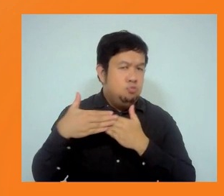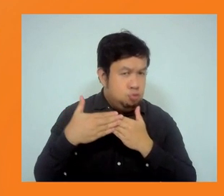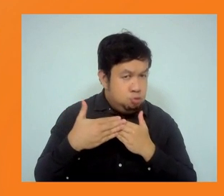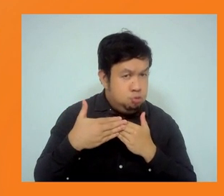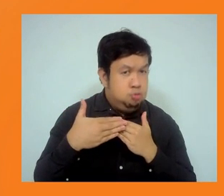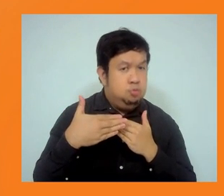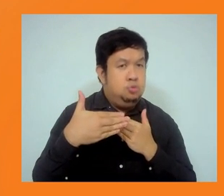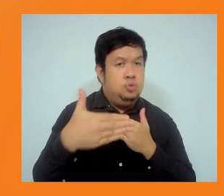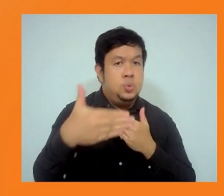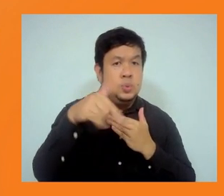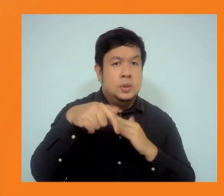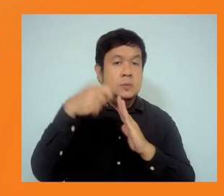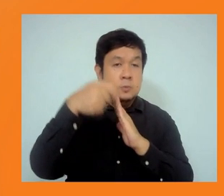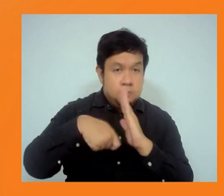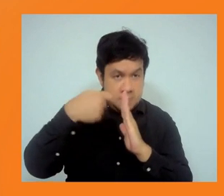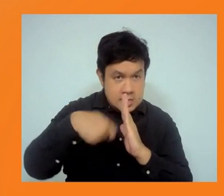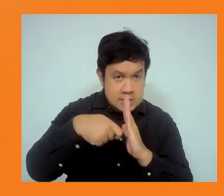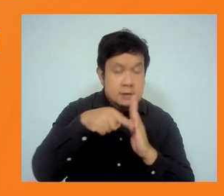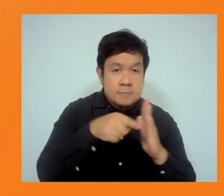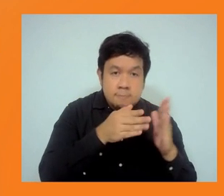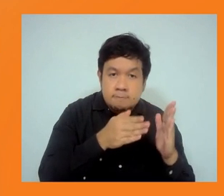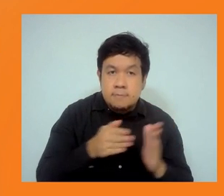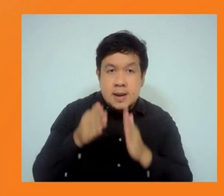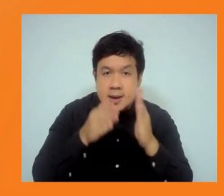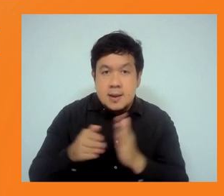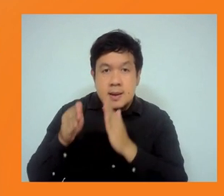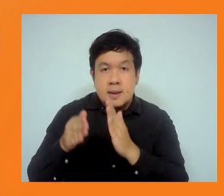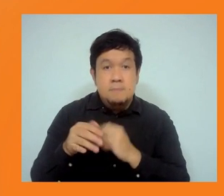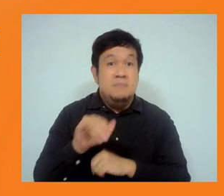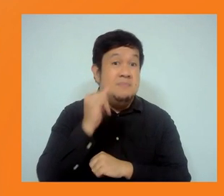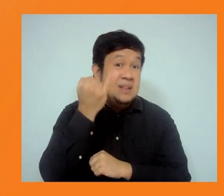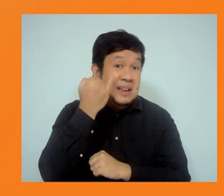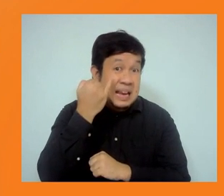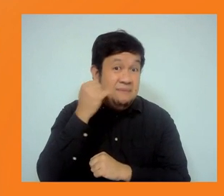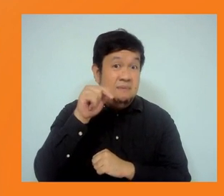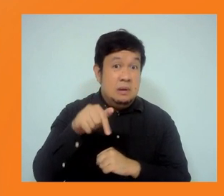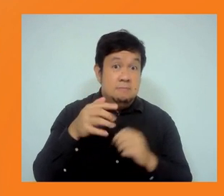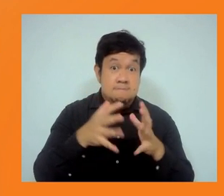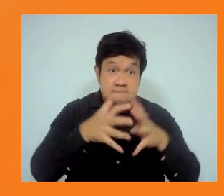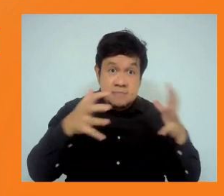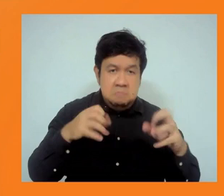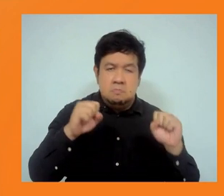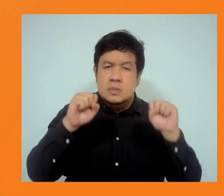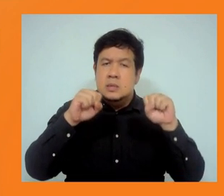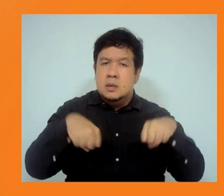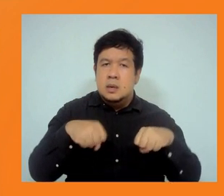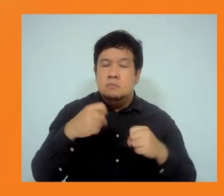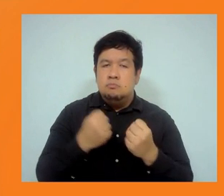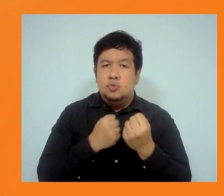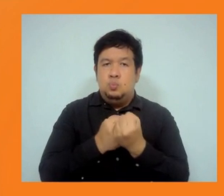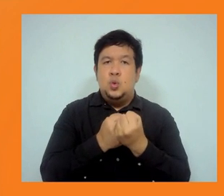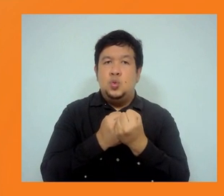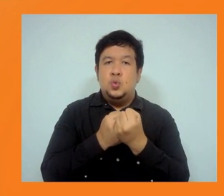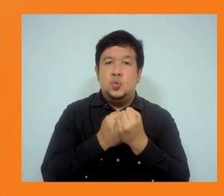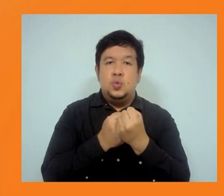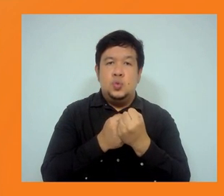where there has to be a lot more capacity development and support for our borrowers and clients. Plus,